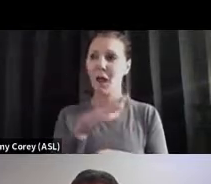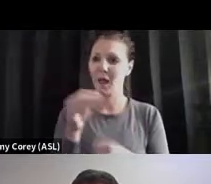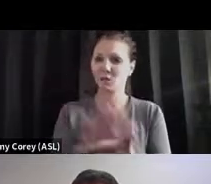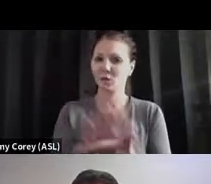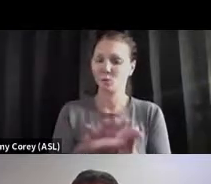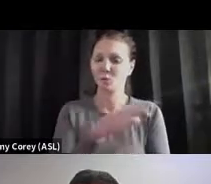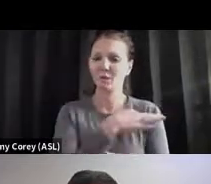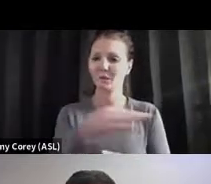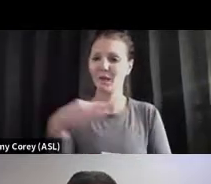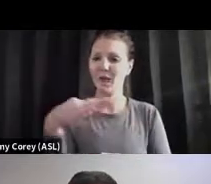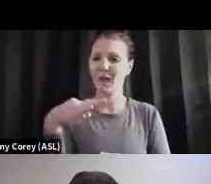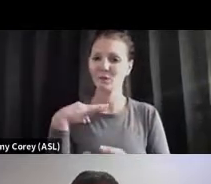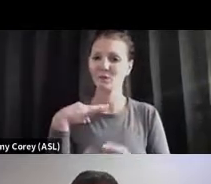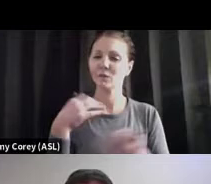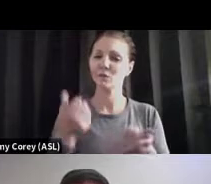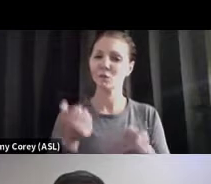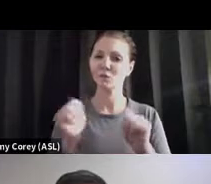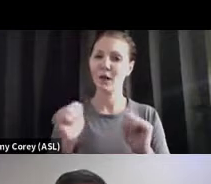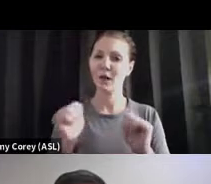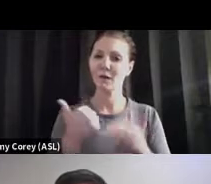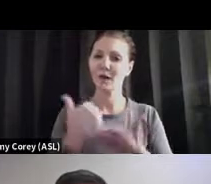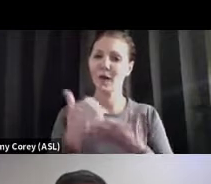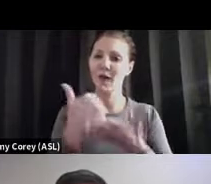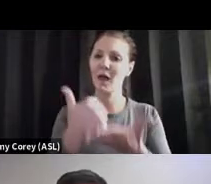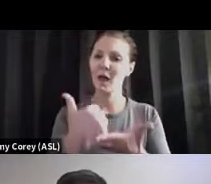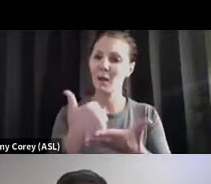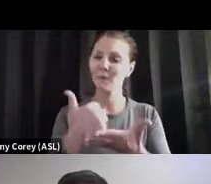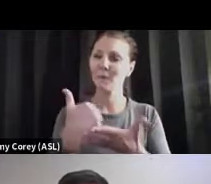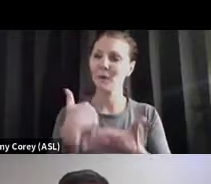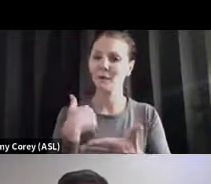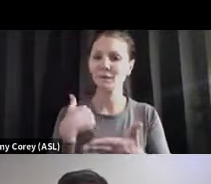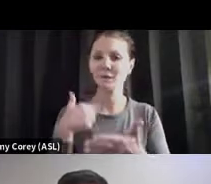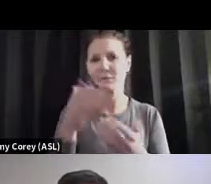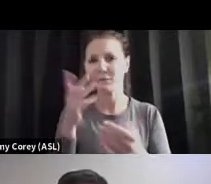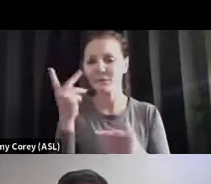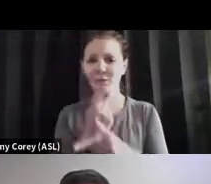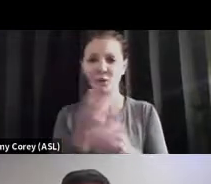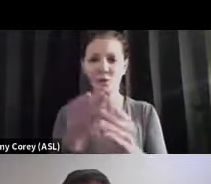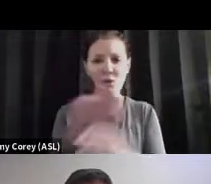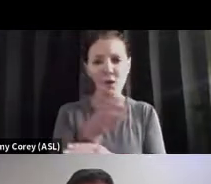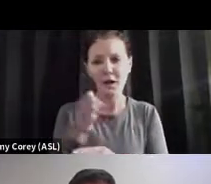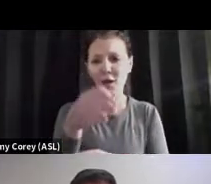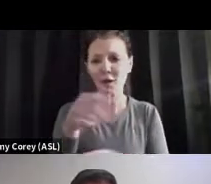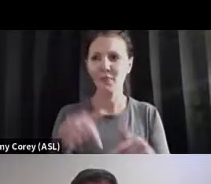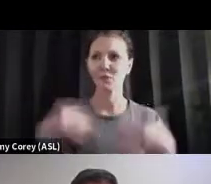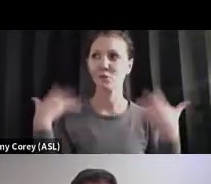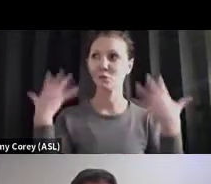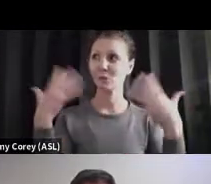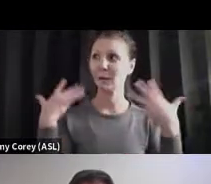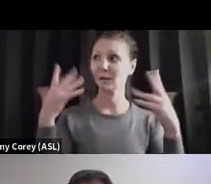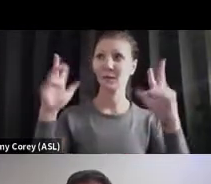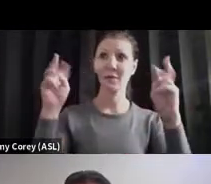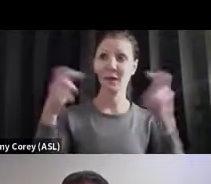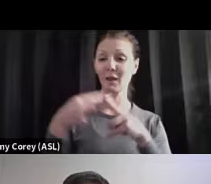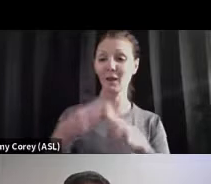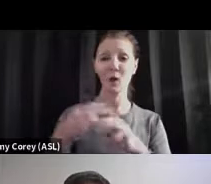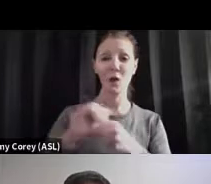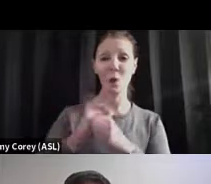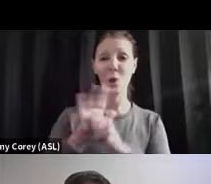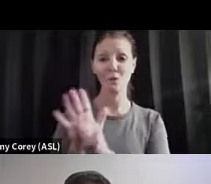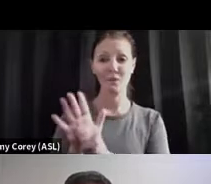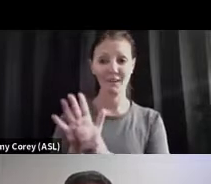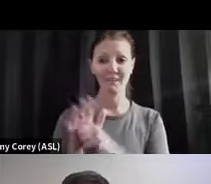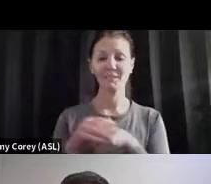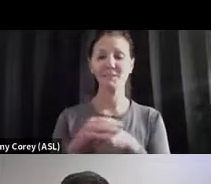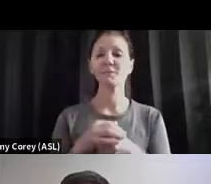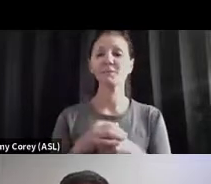in trying to help us sort of navigate this crazy thing that is COVID. So I want to start